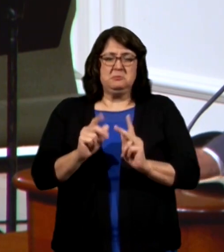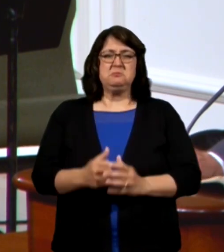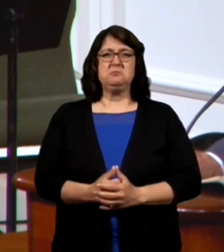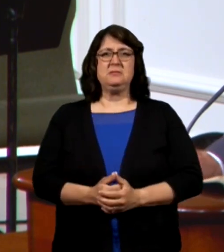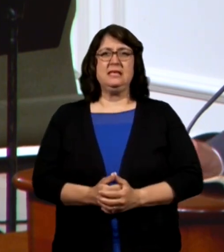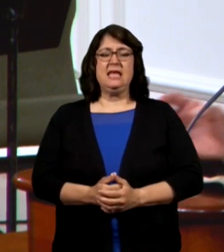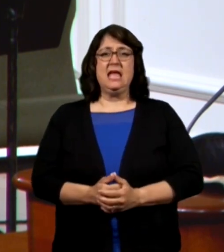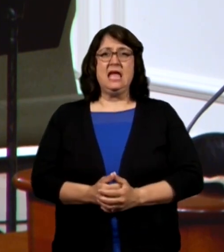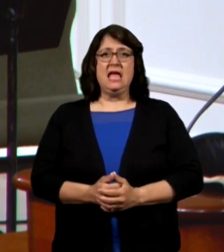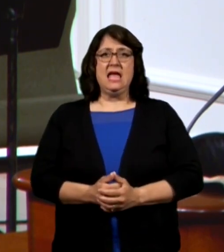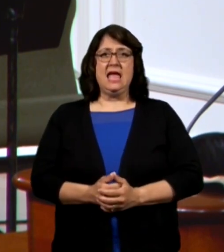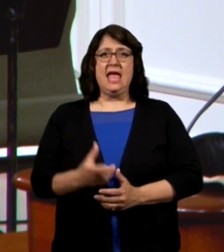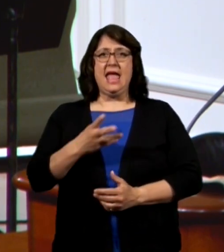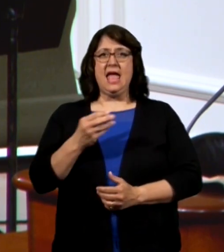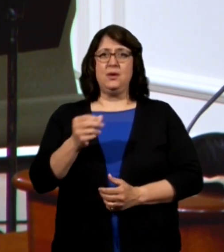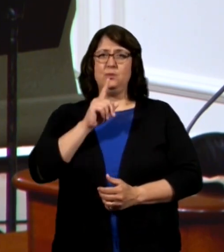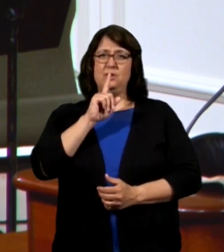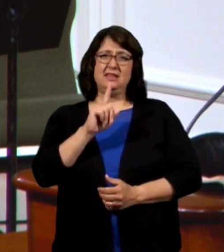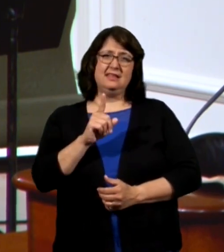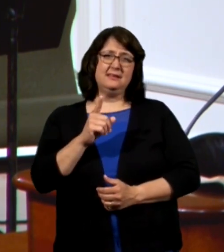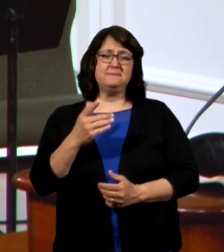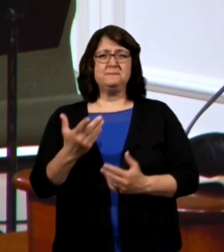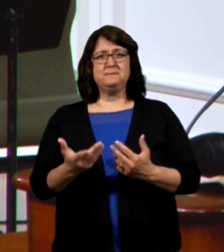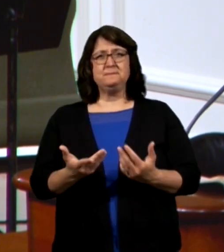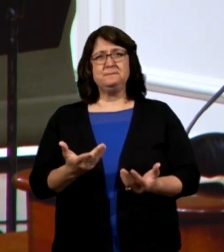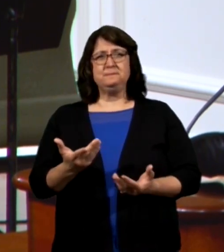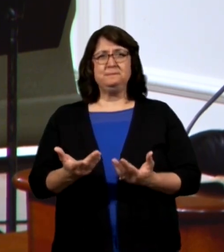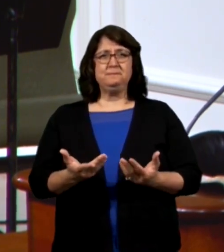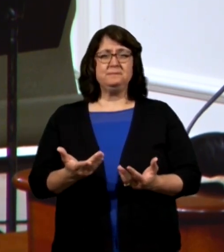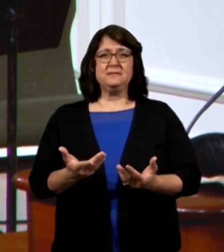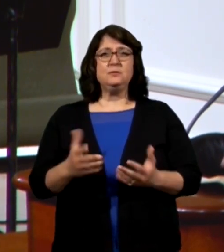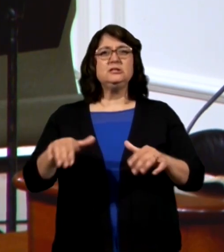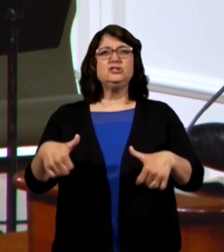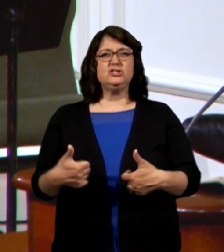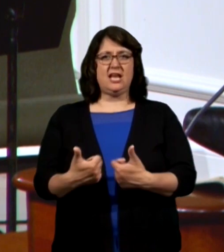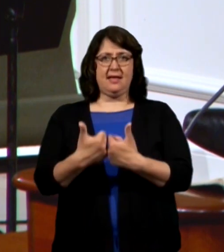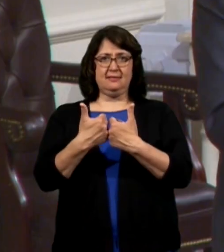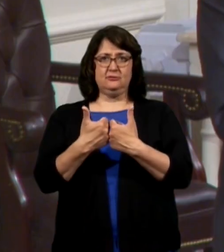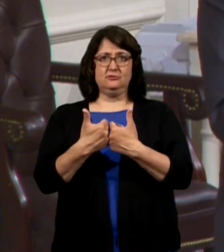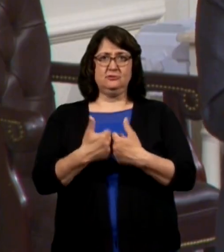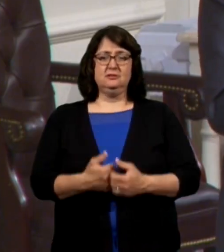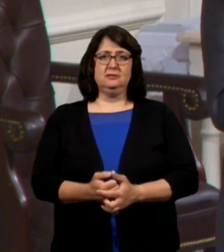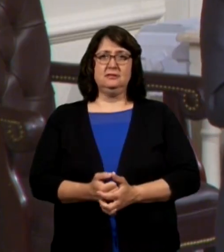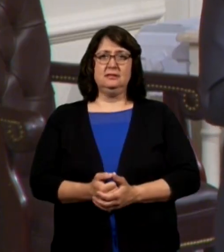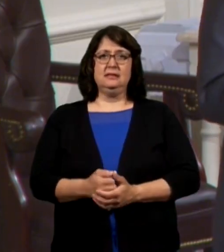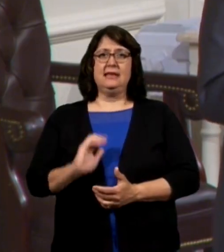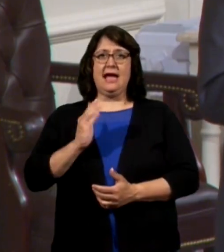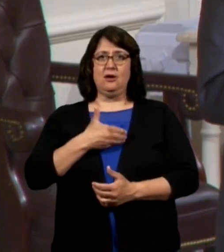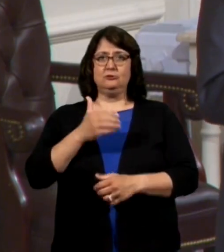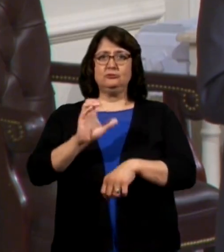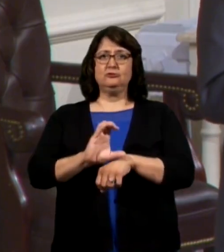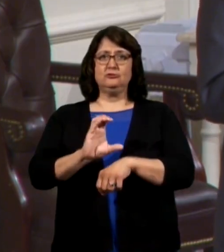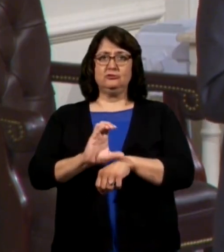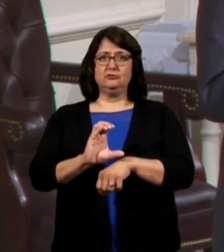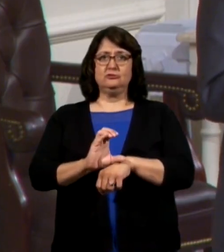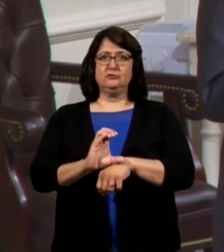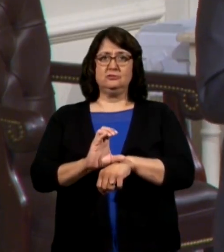it was really a challenge in our church.